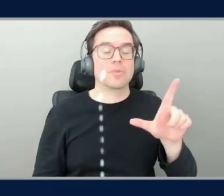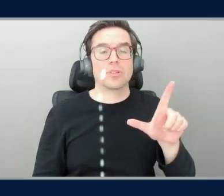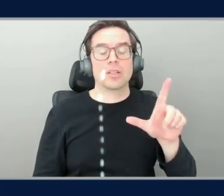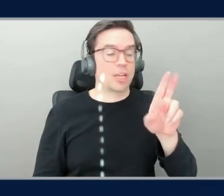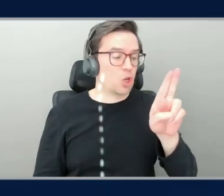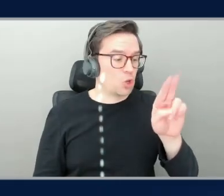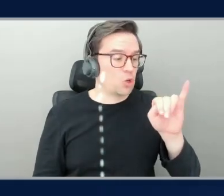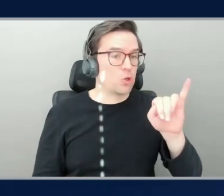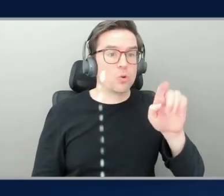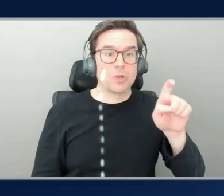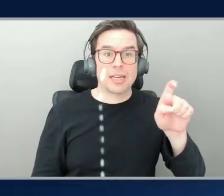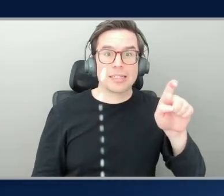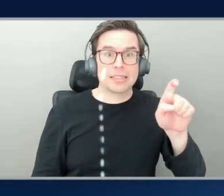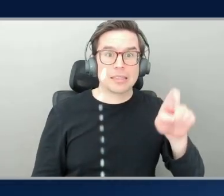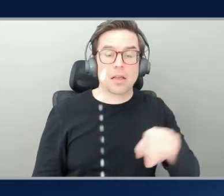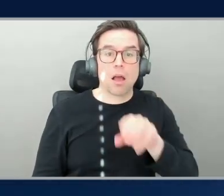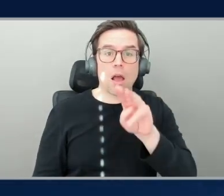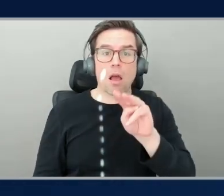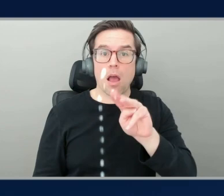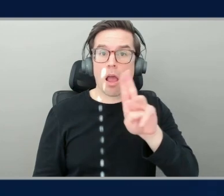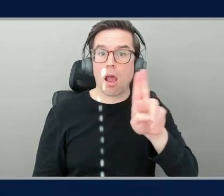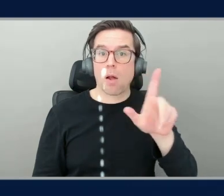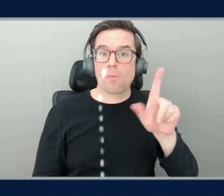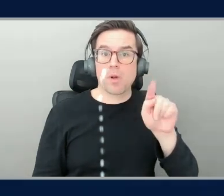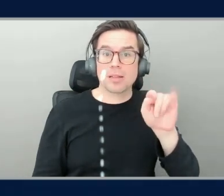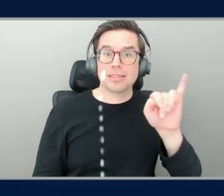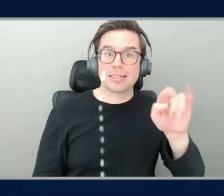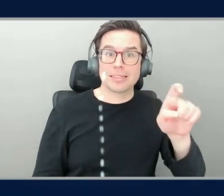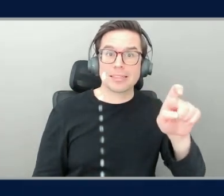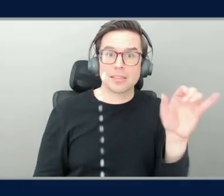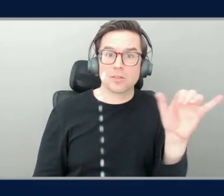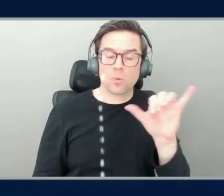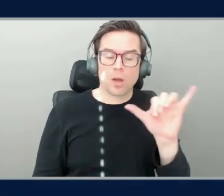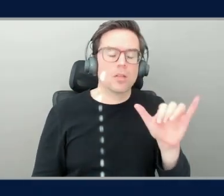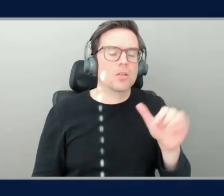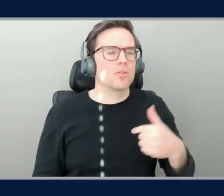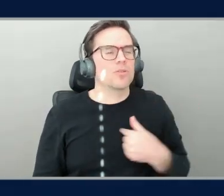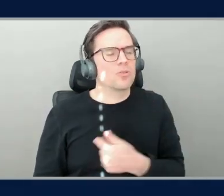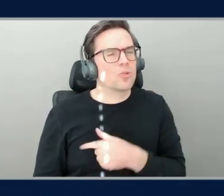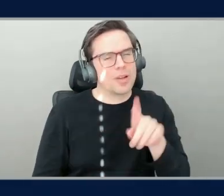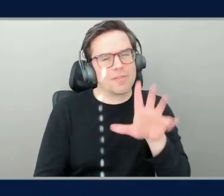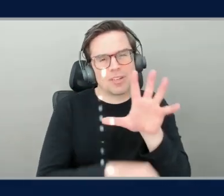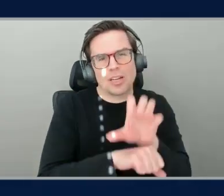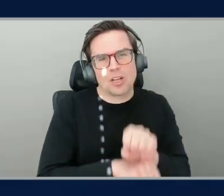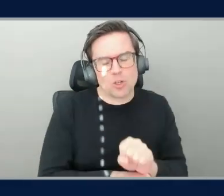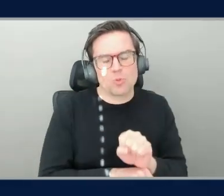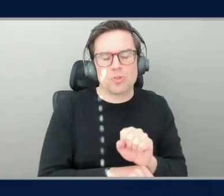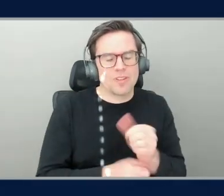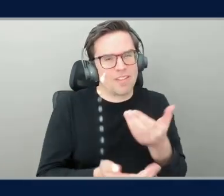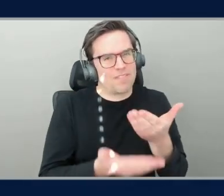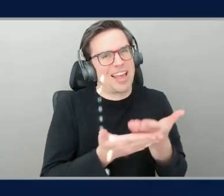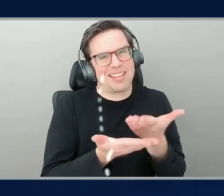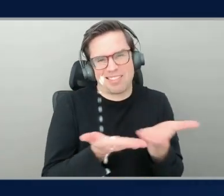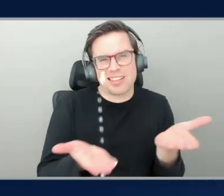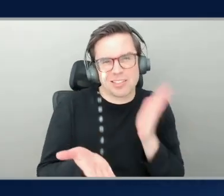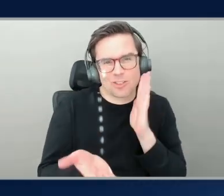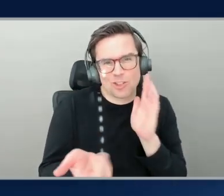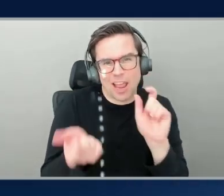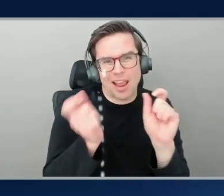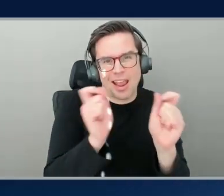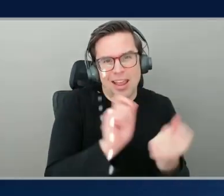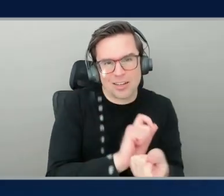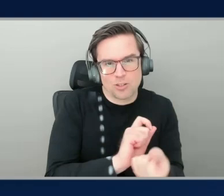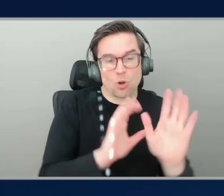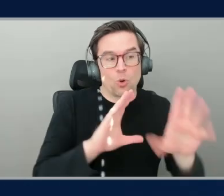we do have to get used to this idea that things actually change quite a bit in our industry. Now, today, we see that